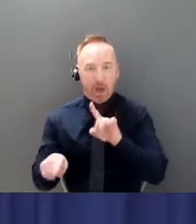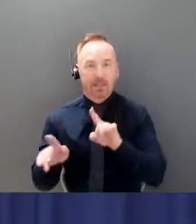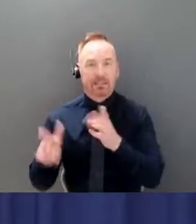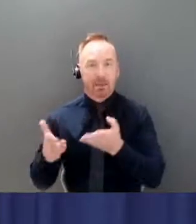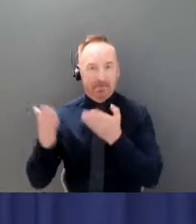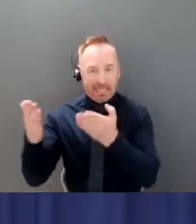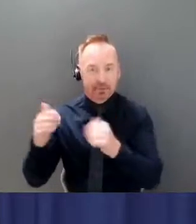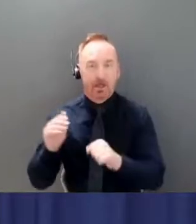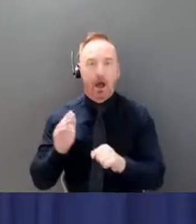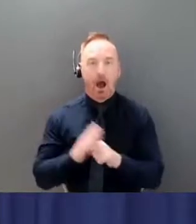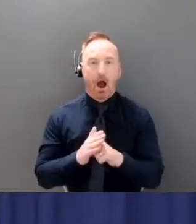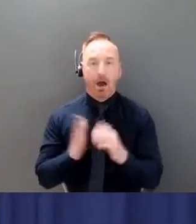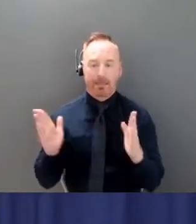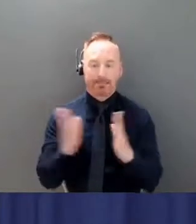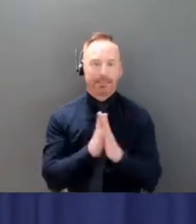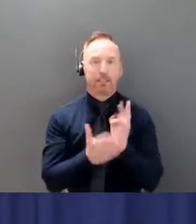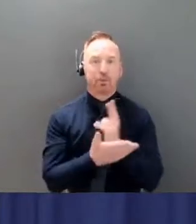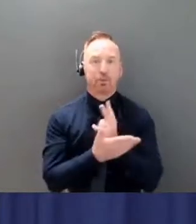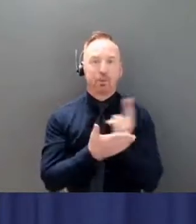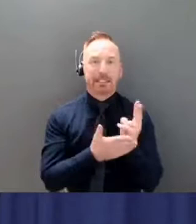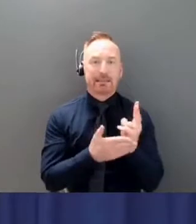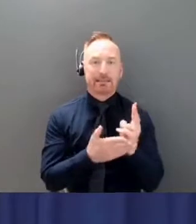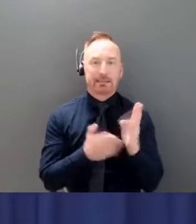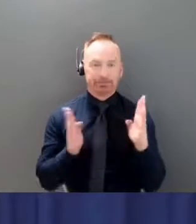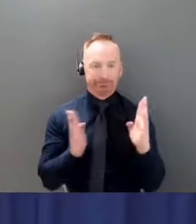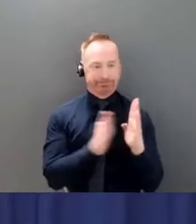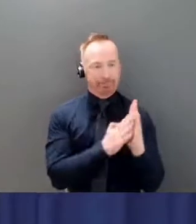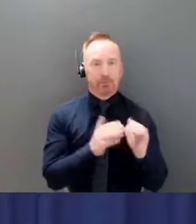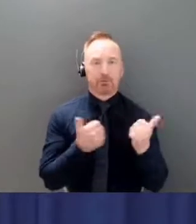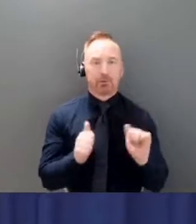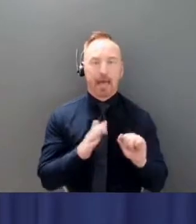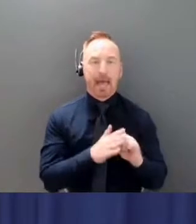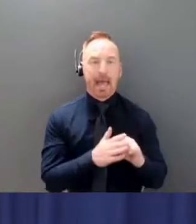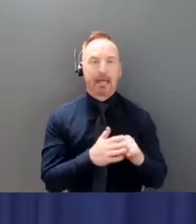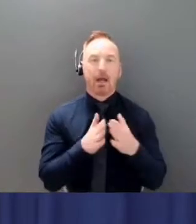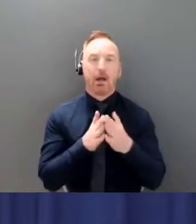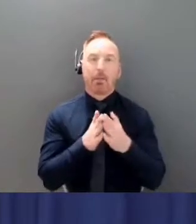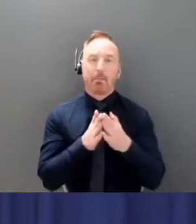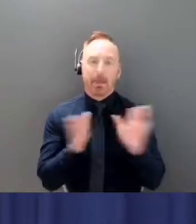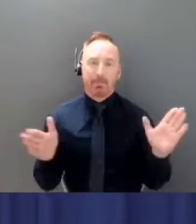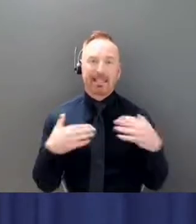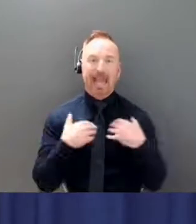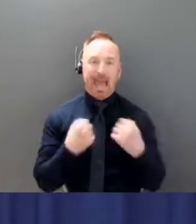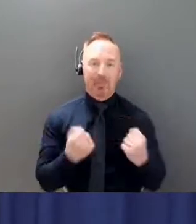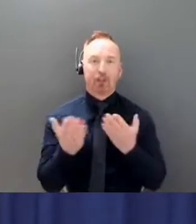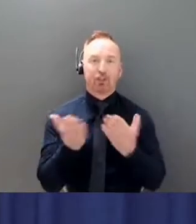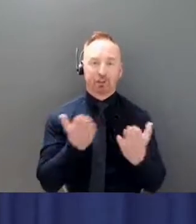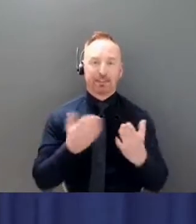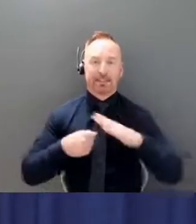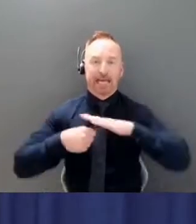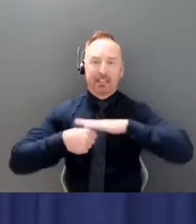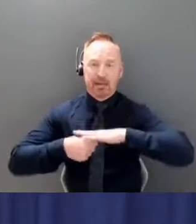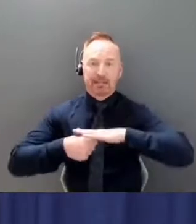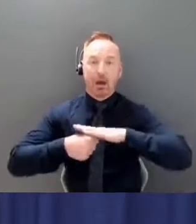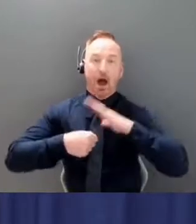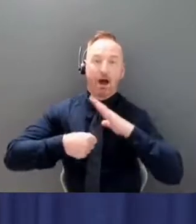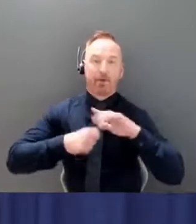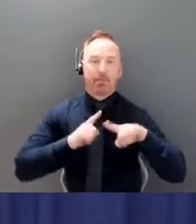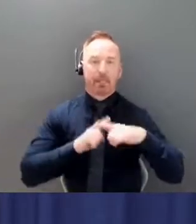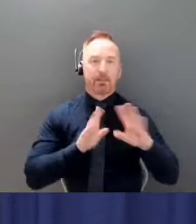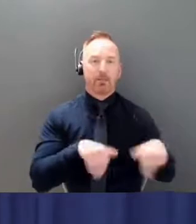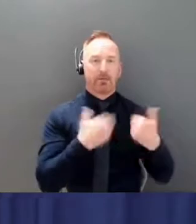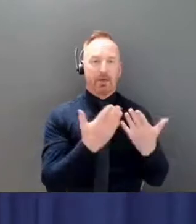next two weeks, being able to alleviate some of the stress on our public health services and provide extra services for